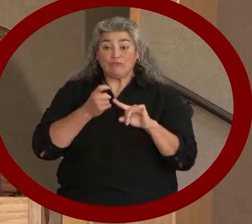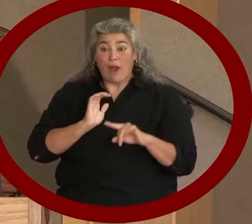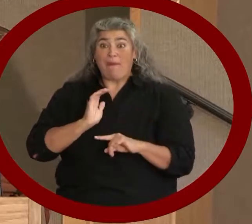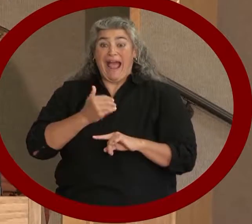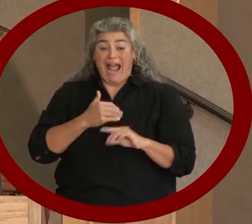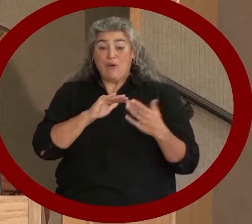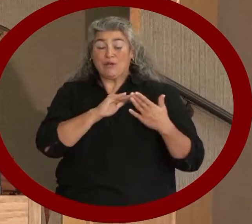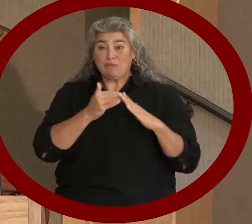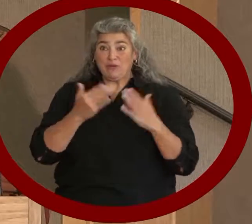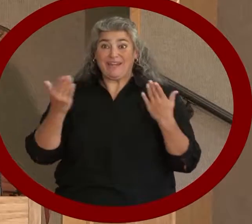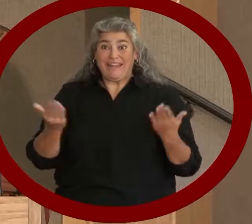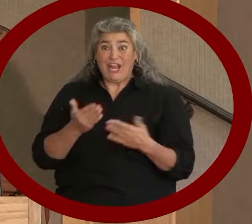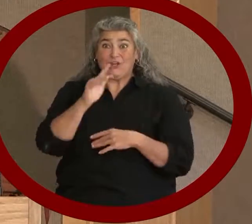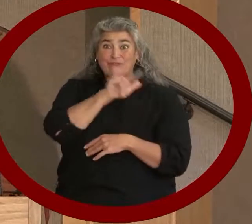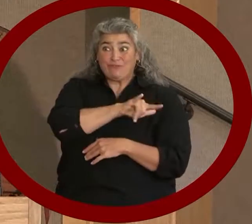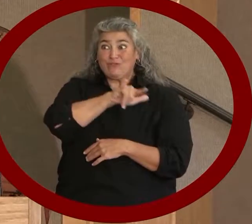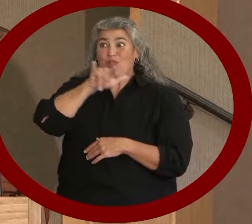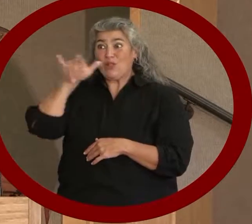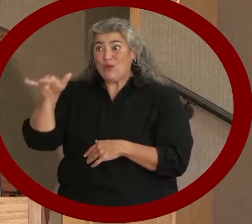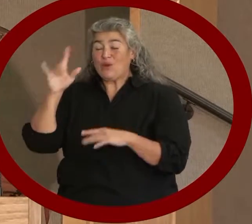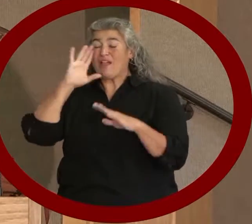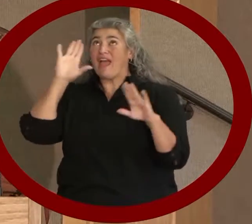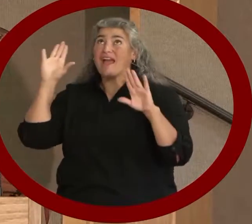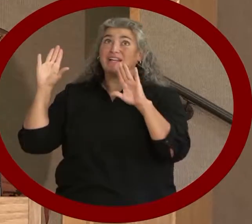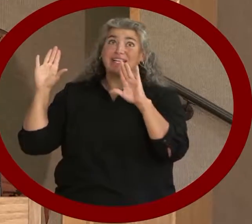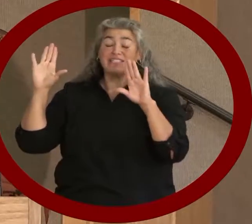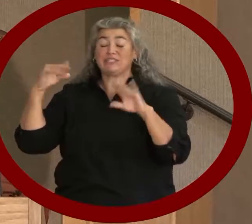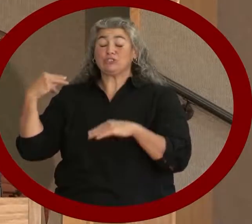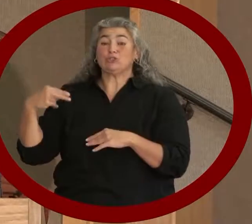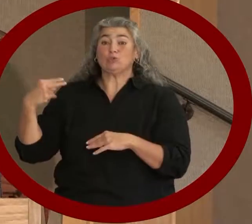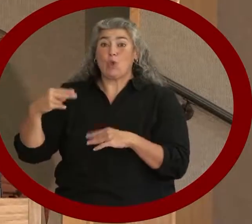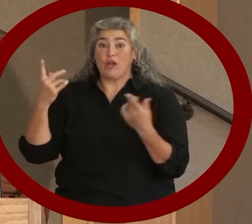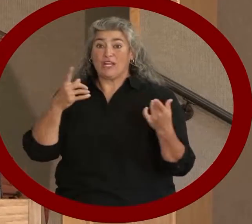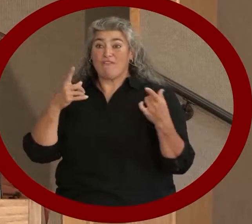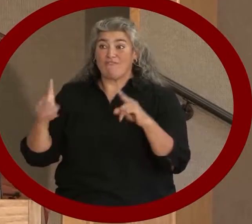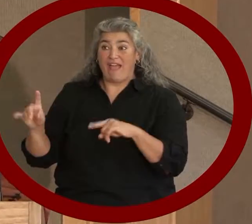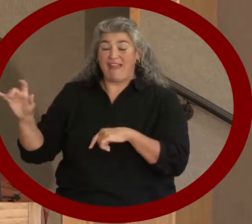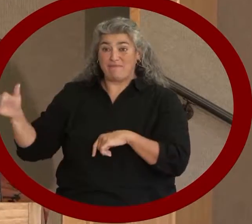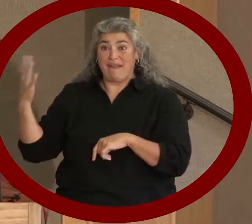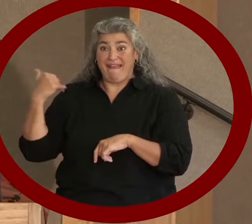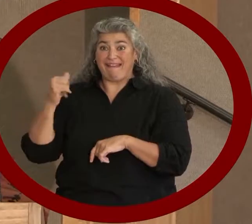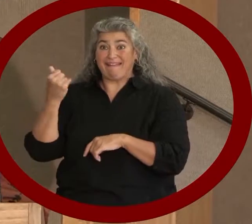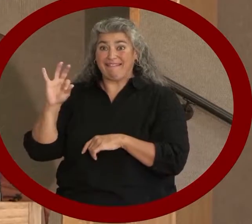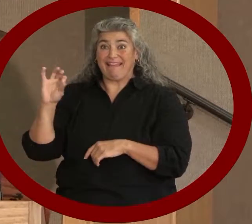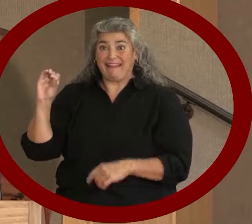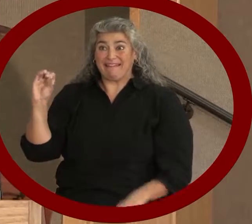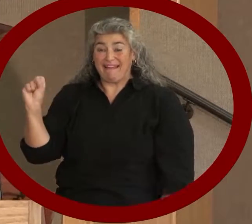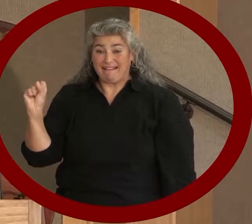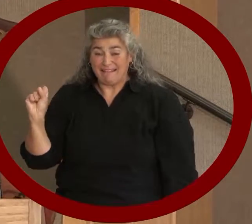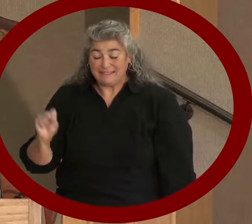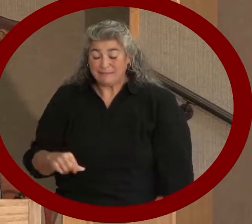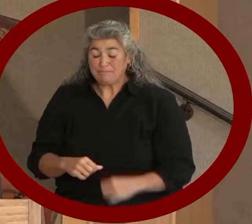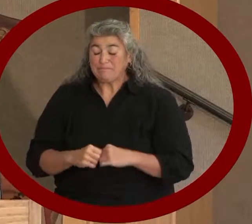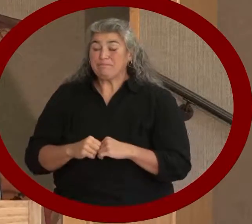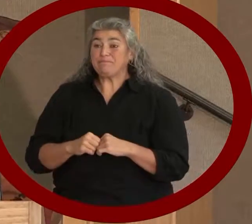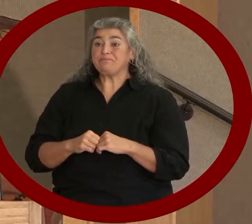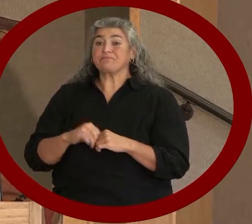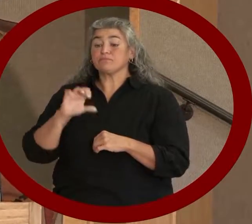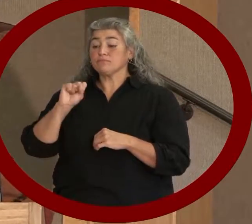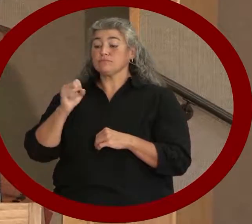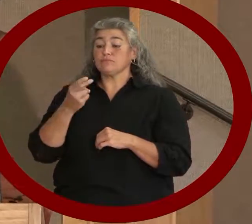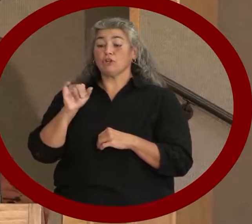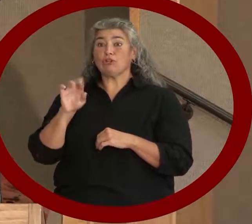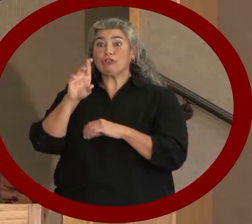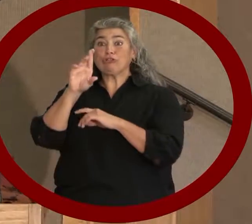historic event in that moment in time. Shirley sat in the first row, front and center,